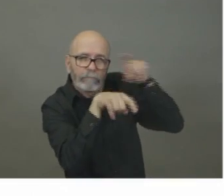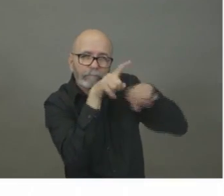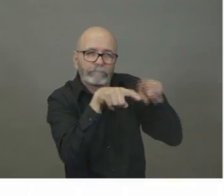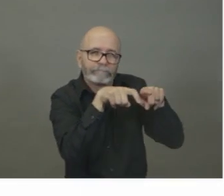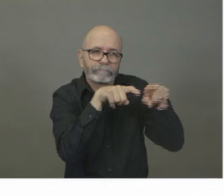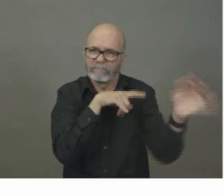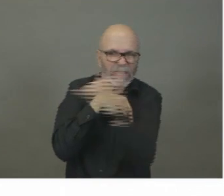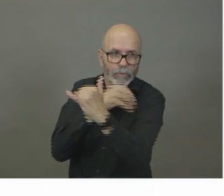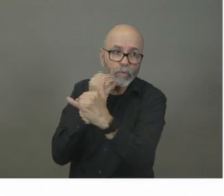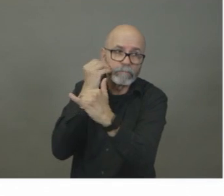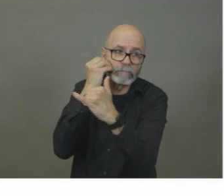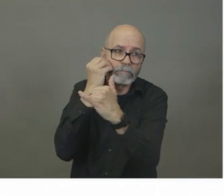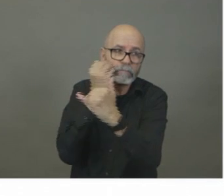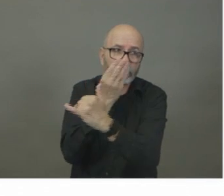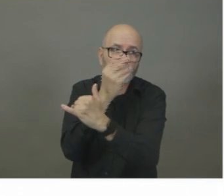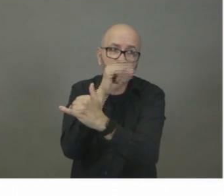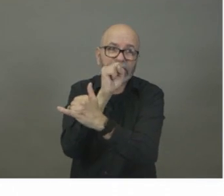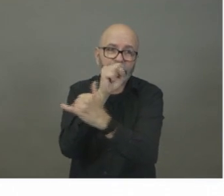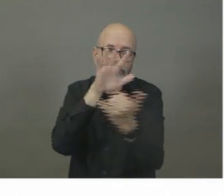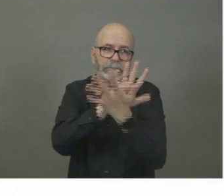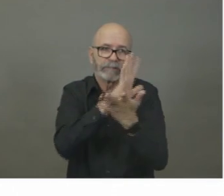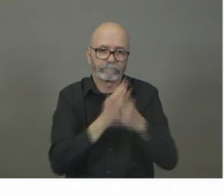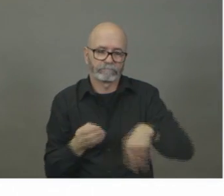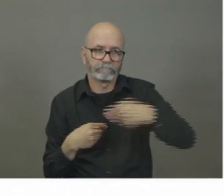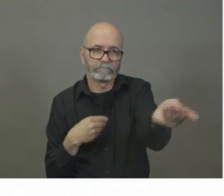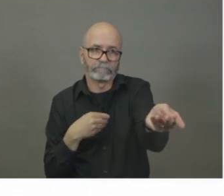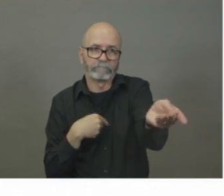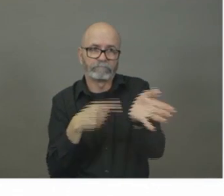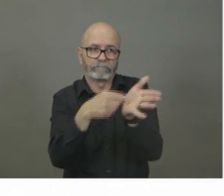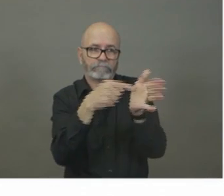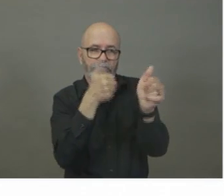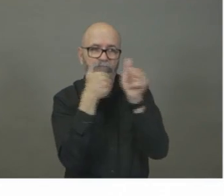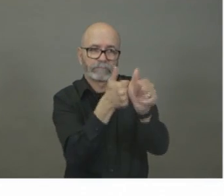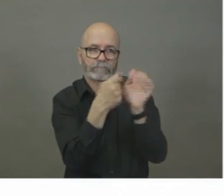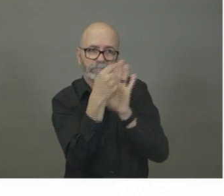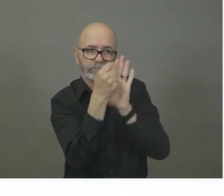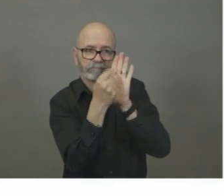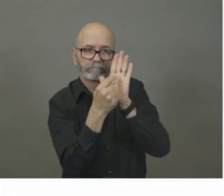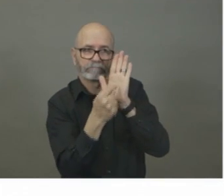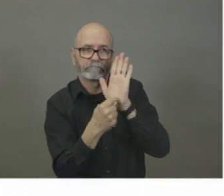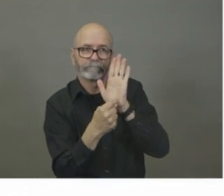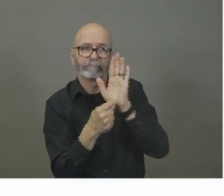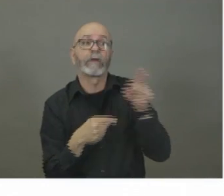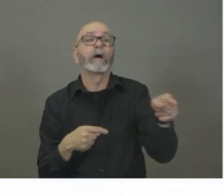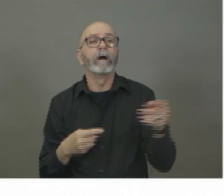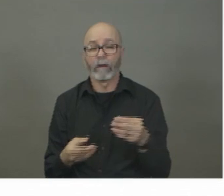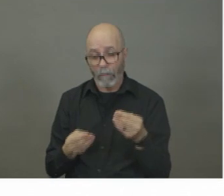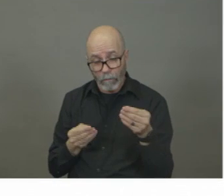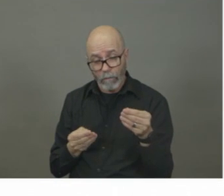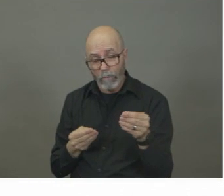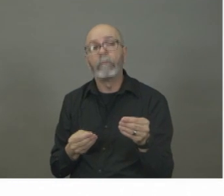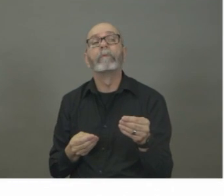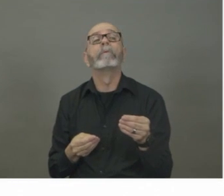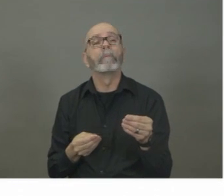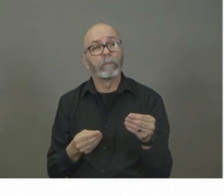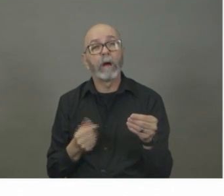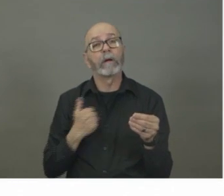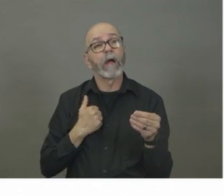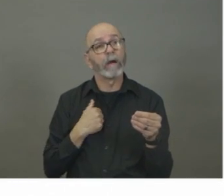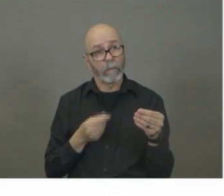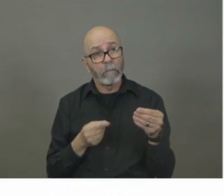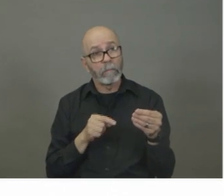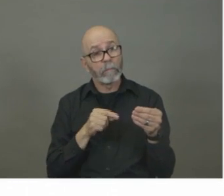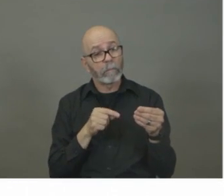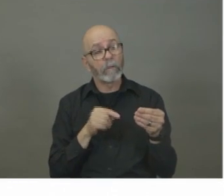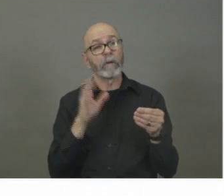You're given a piece of paper that explains that to you. Your contact information is obtained by Canada Border Service agency. It comes